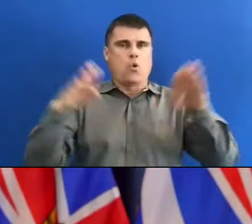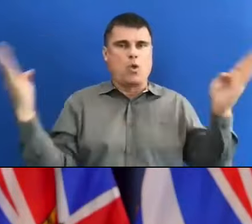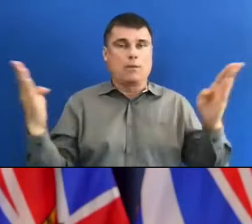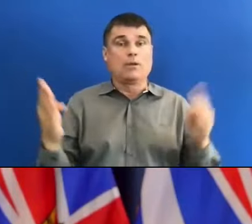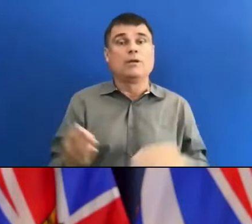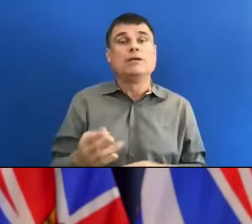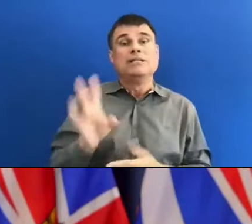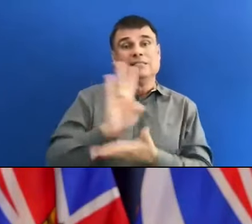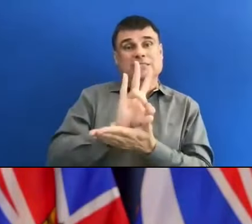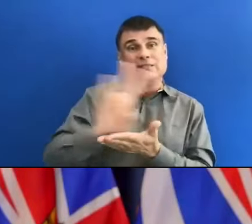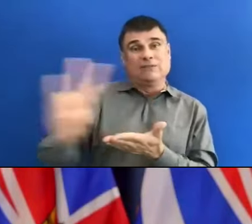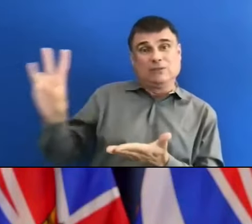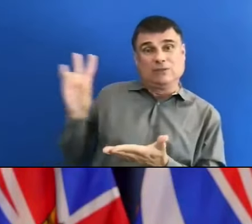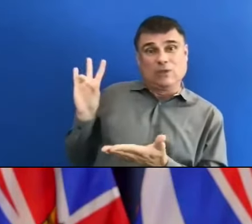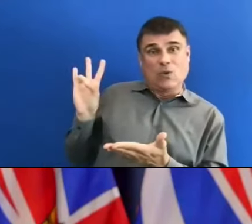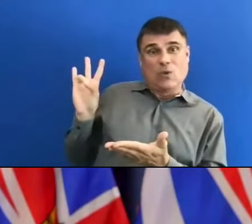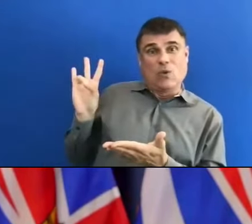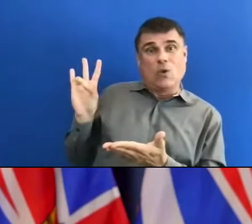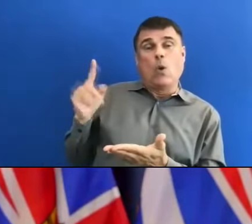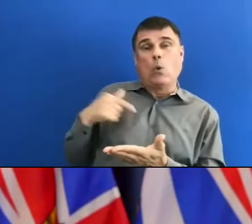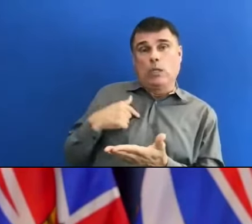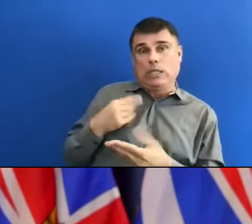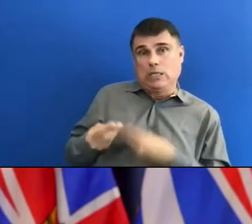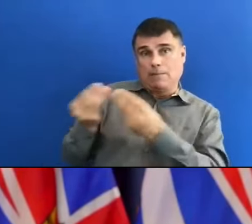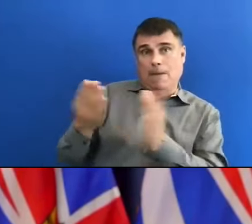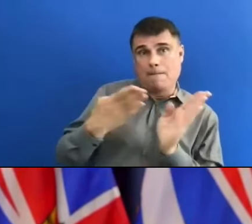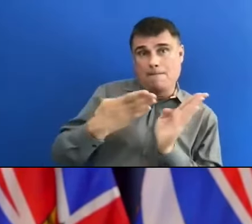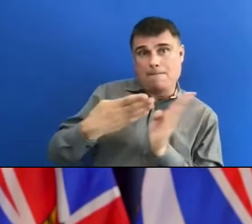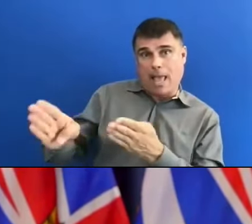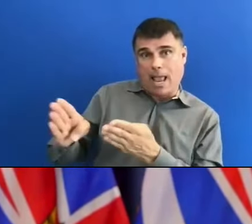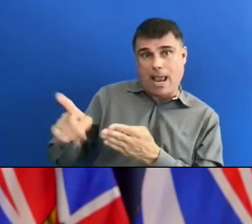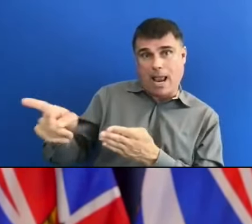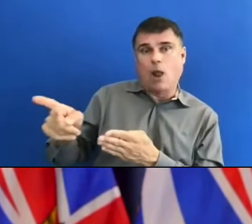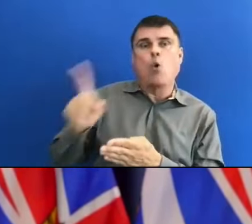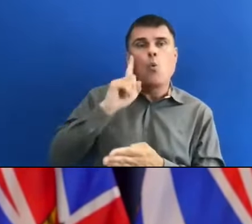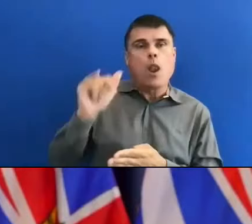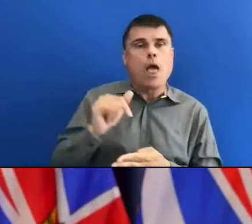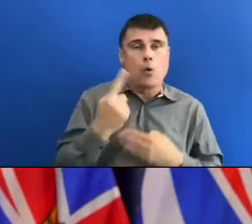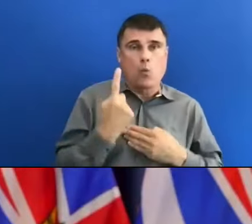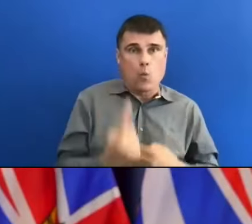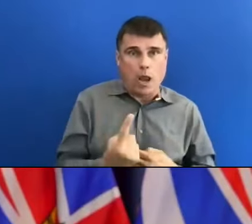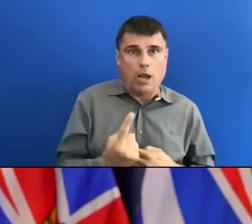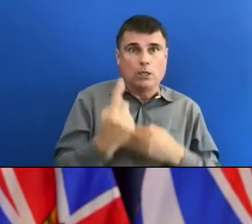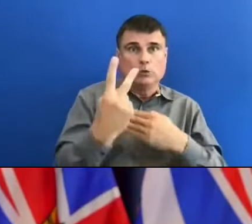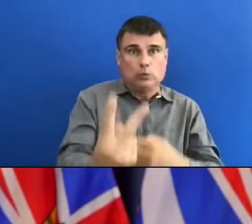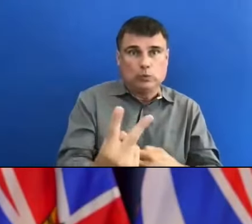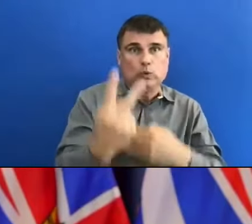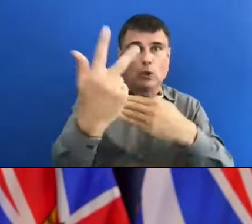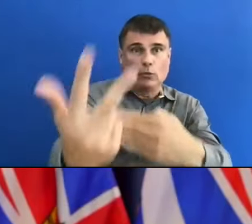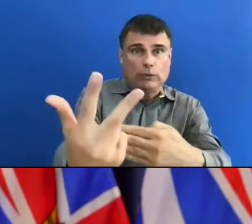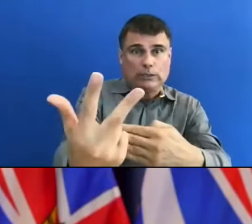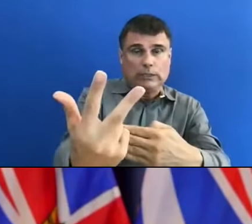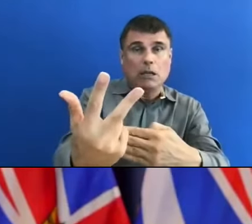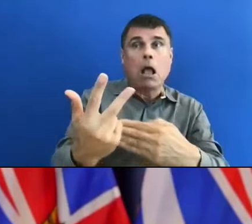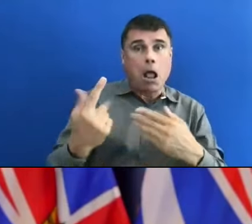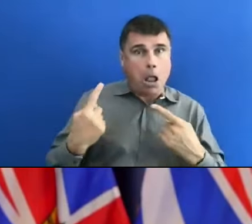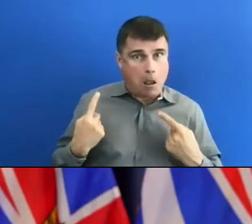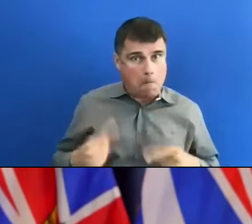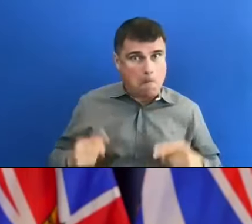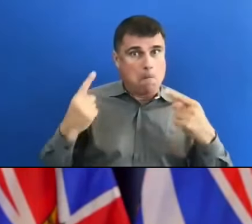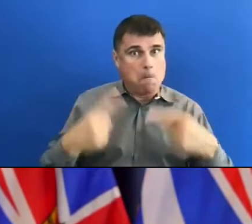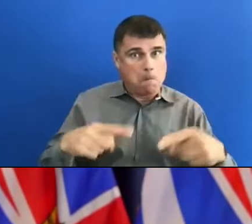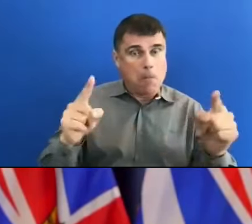shows them clearly that in step three, when we get to step three, which is today, that the mask mandatory would go to